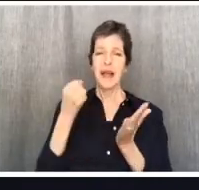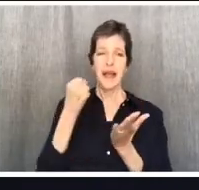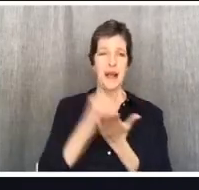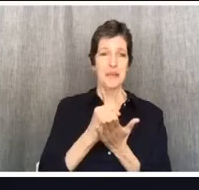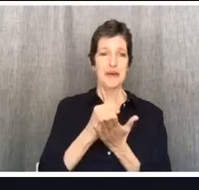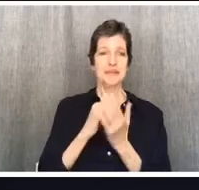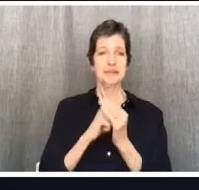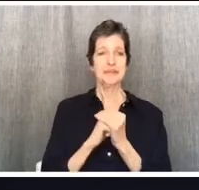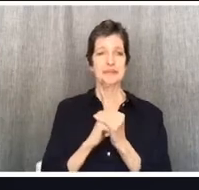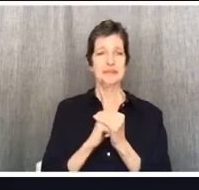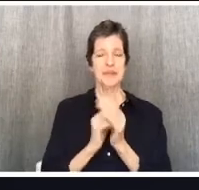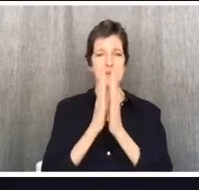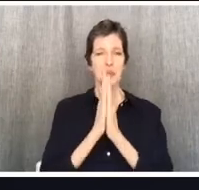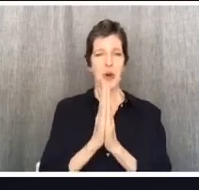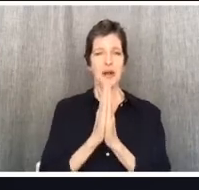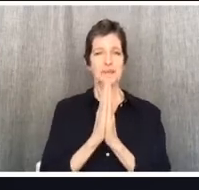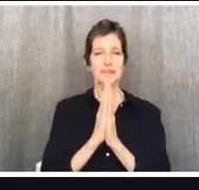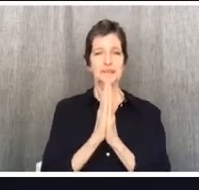Let's pray together.